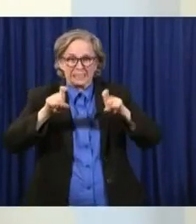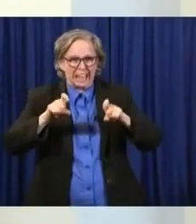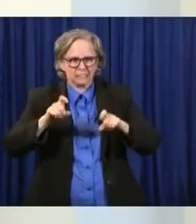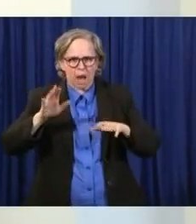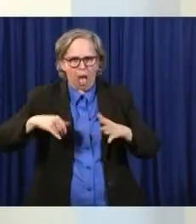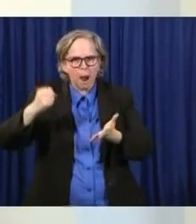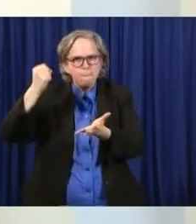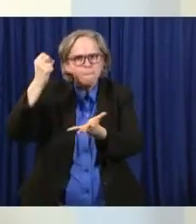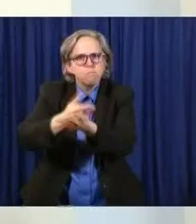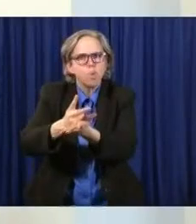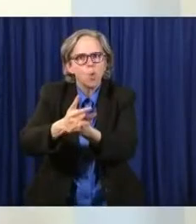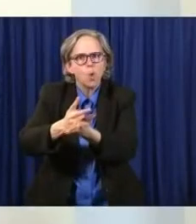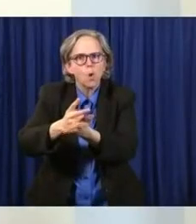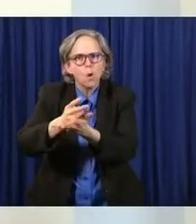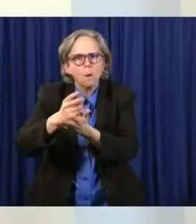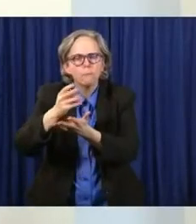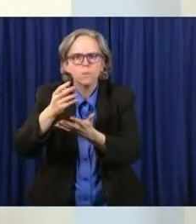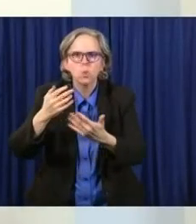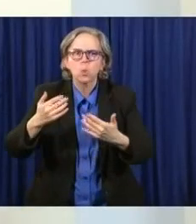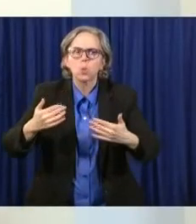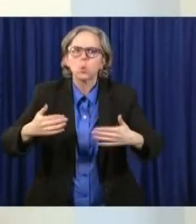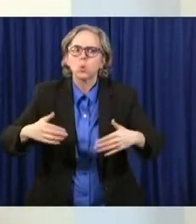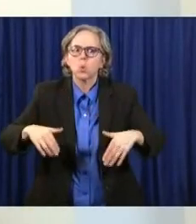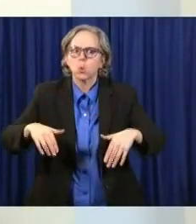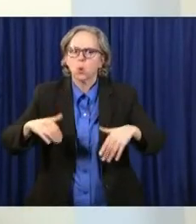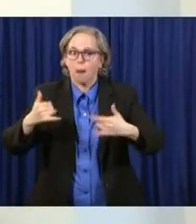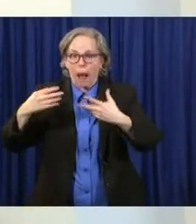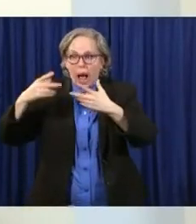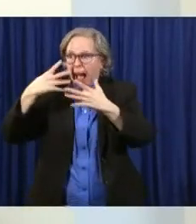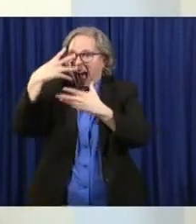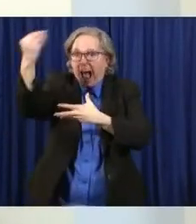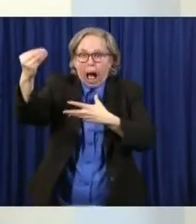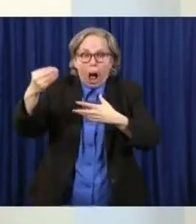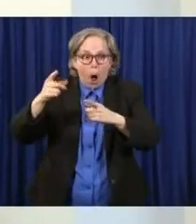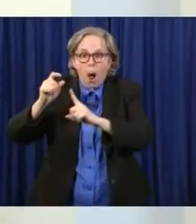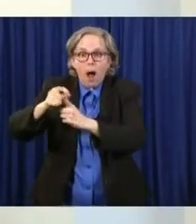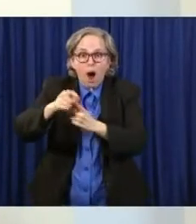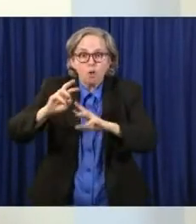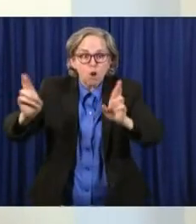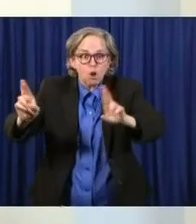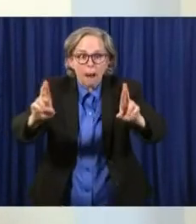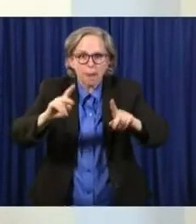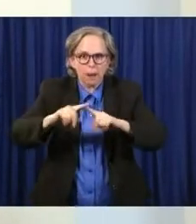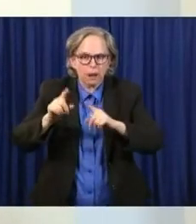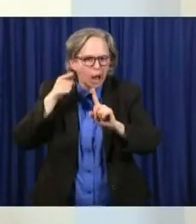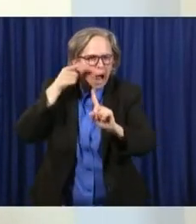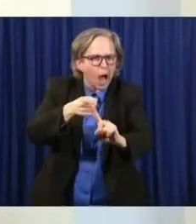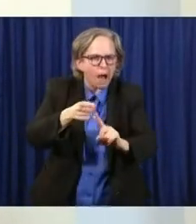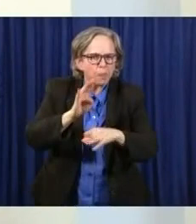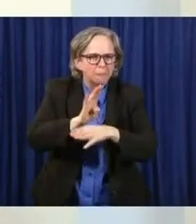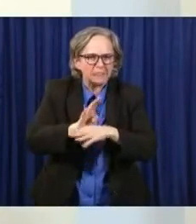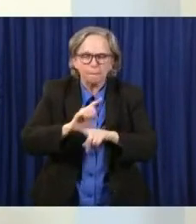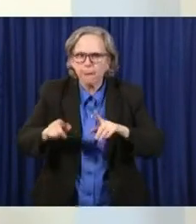about that. I think there's a lot being marketed right now as a business solution that really hasn't been studied.